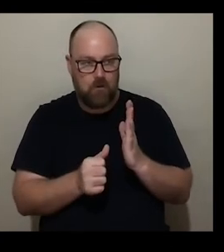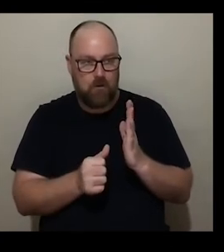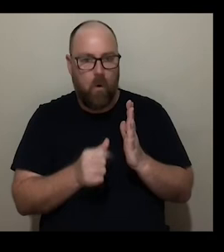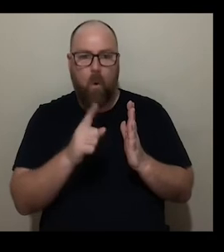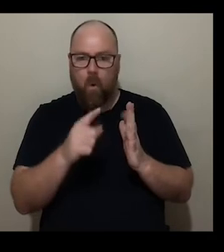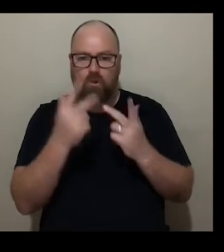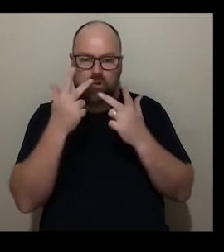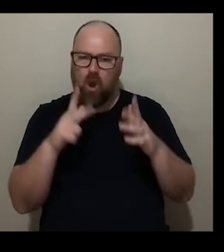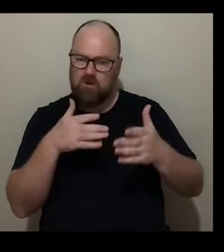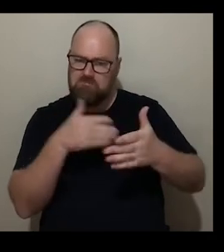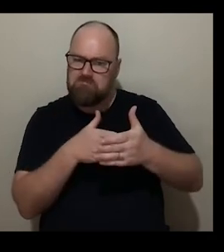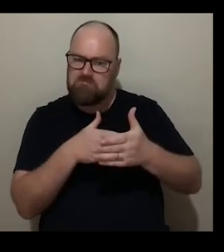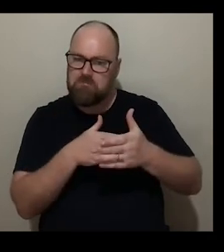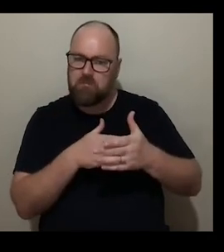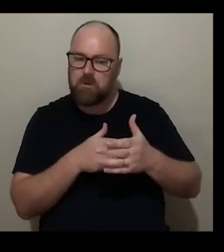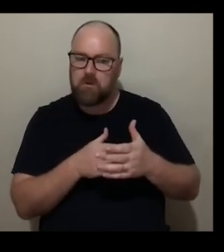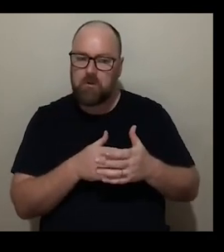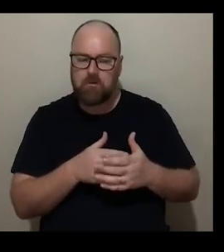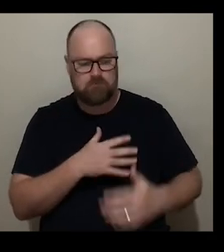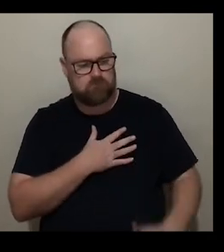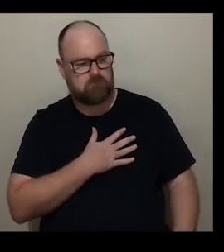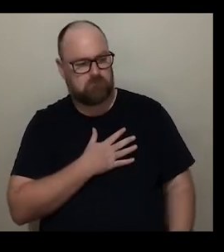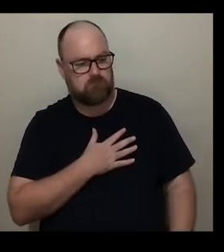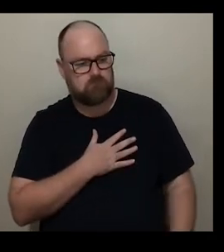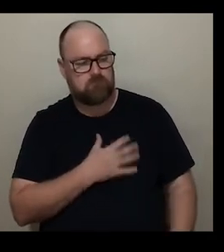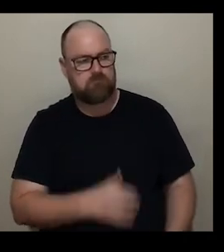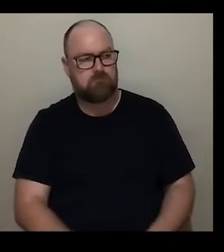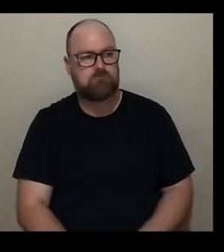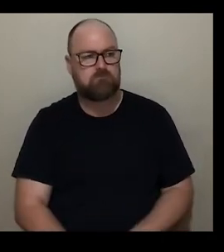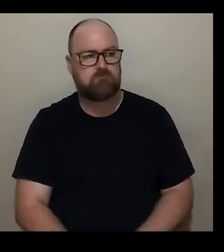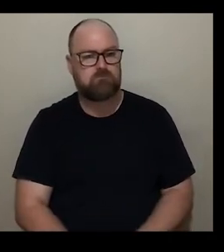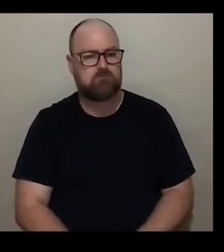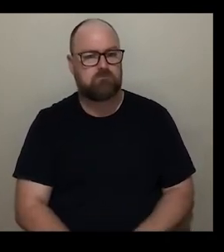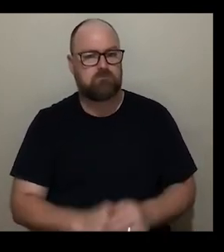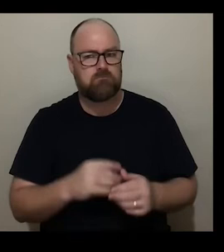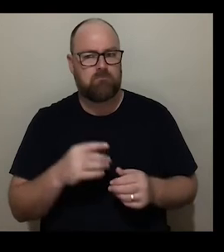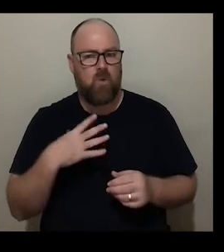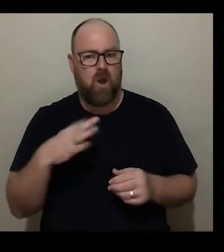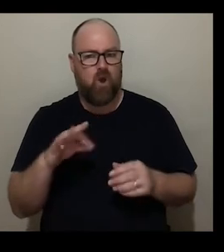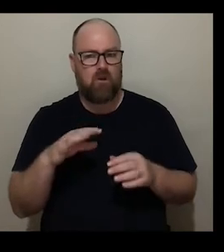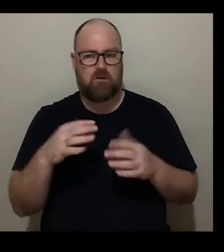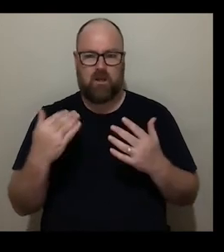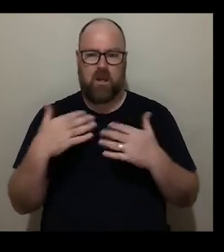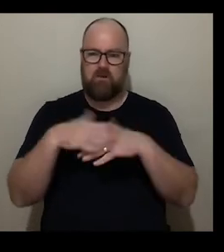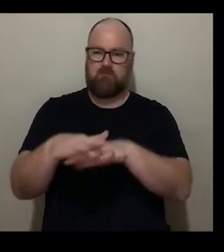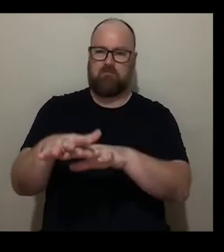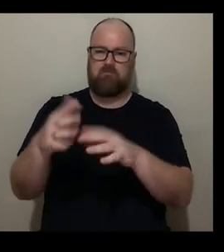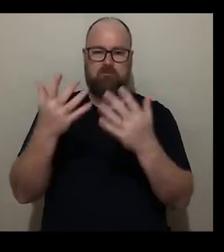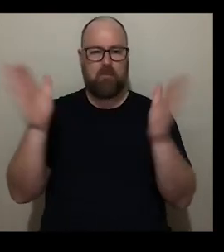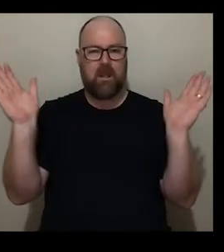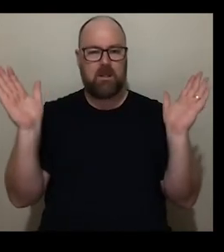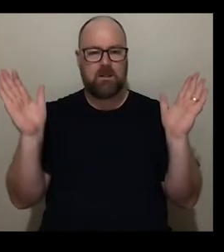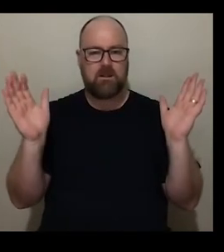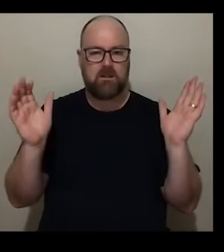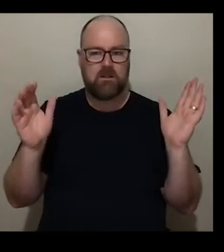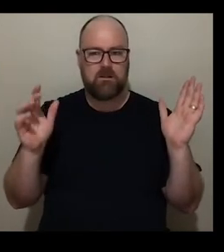or difficulty um should somehow not be in the the public domain